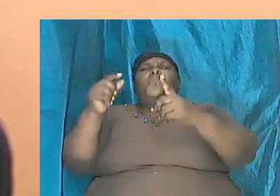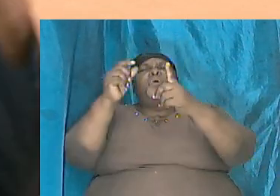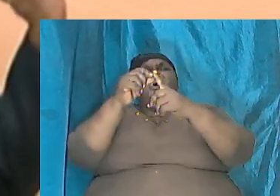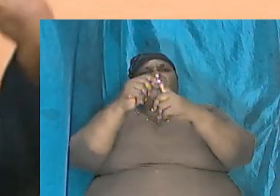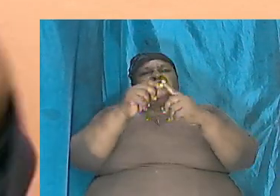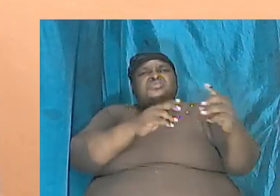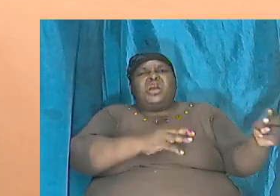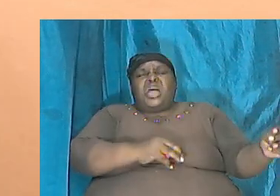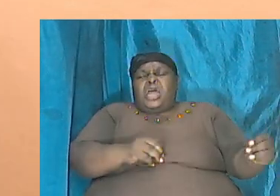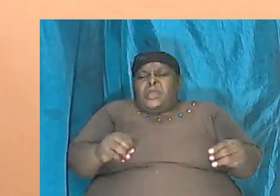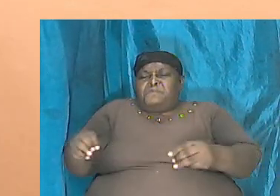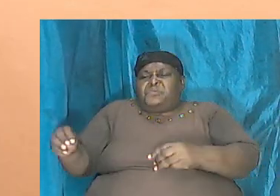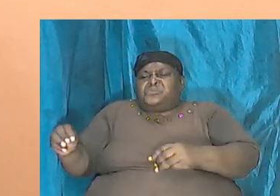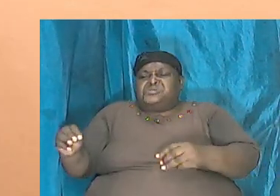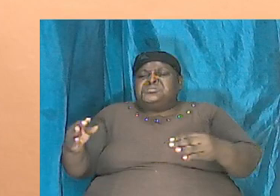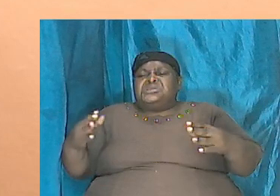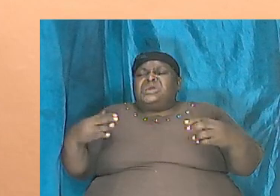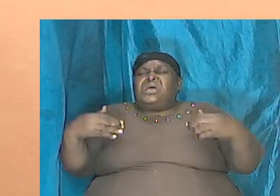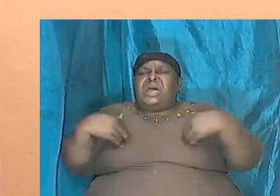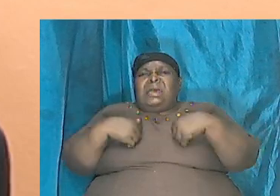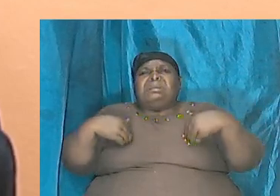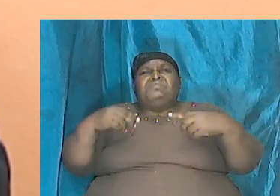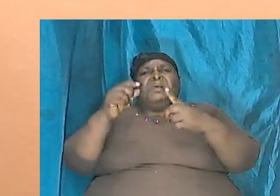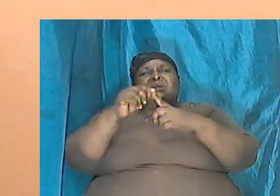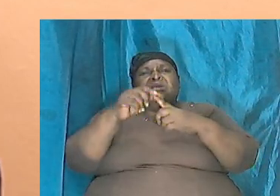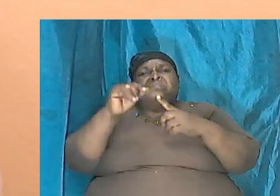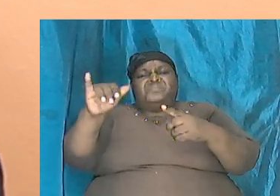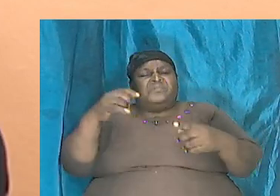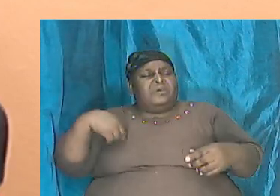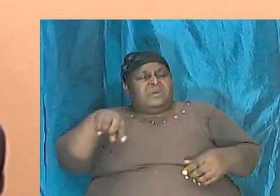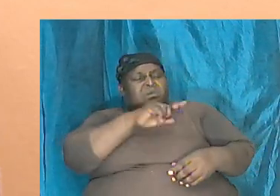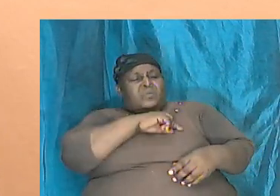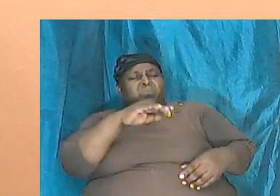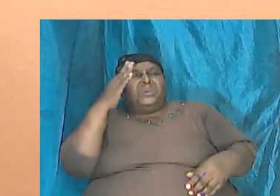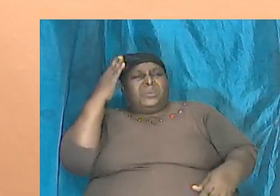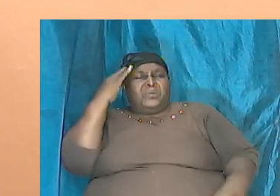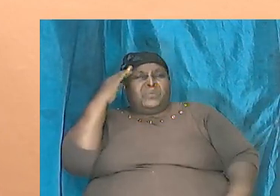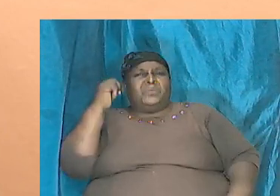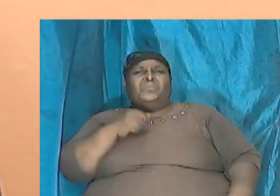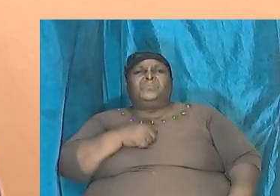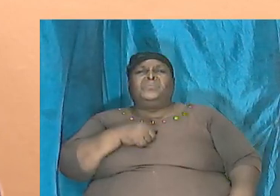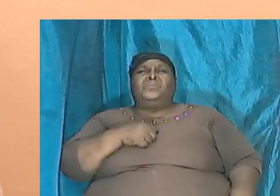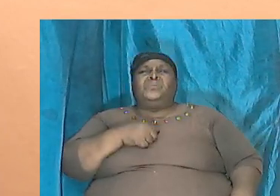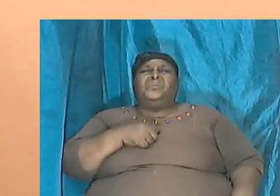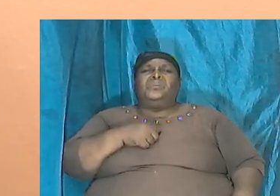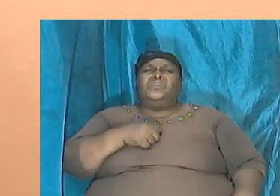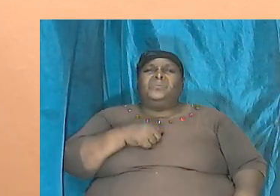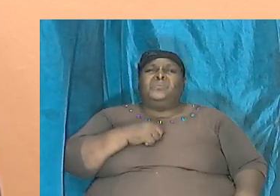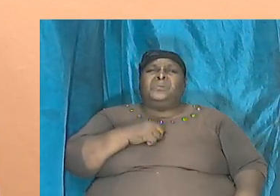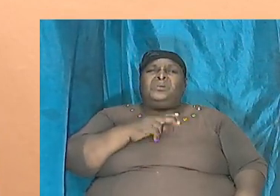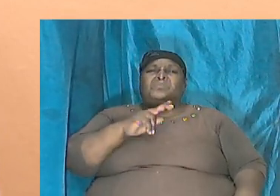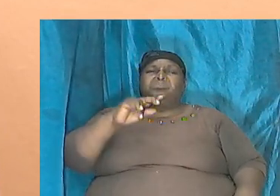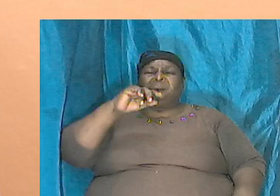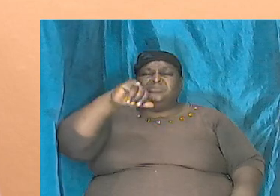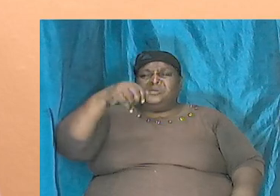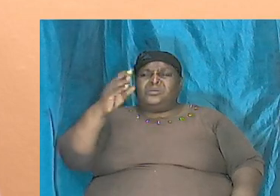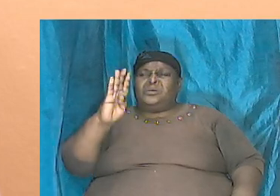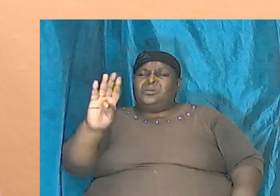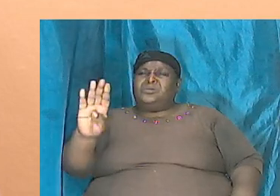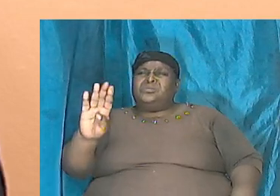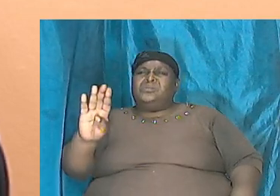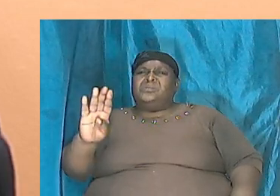animals that we know and so when you look in the new translation in Job you see them talking about the elephant and the